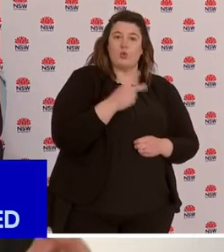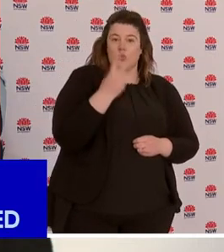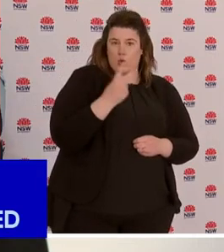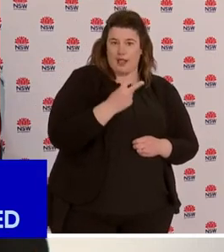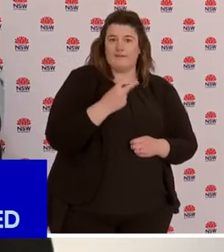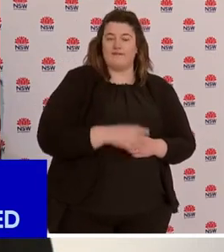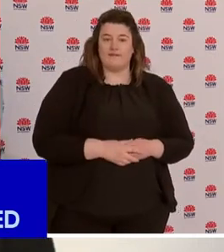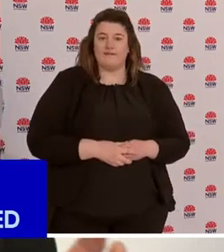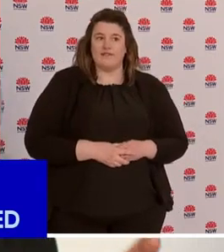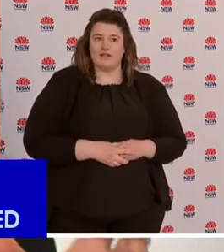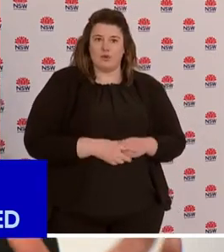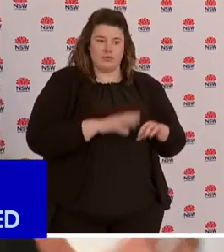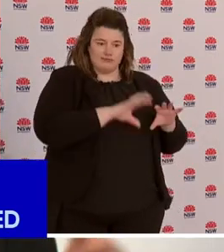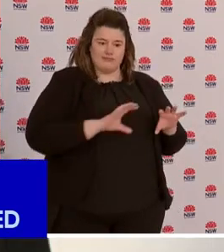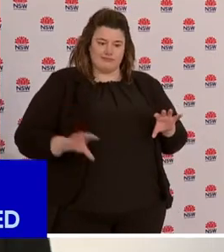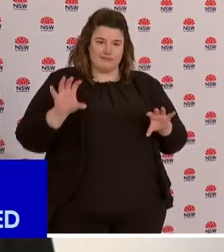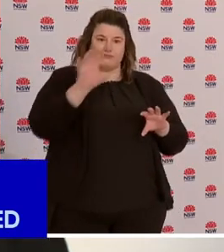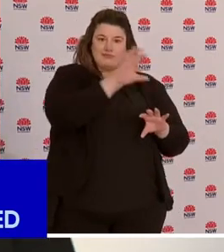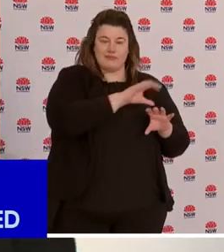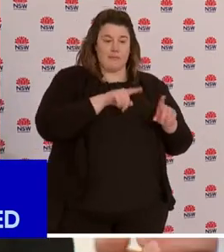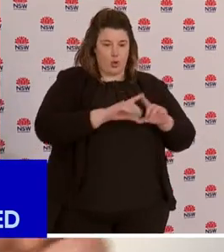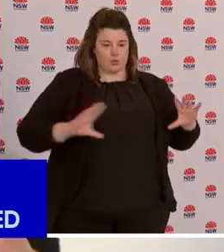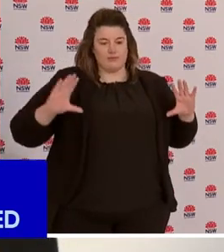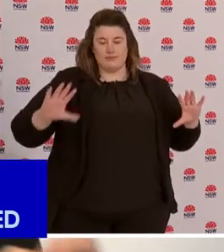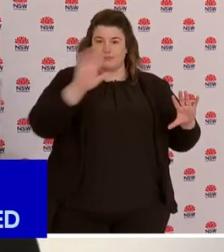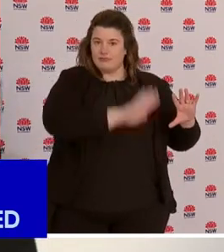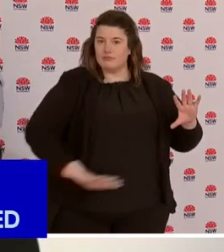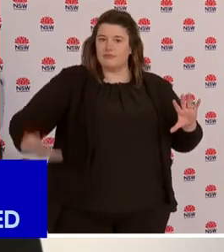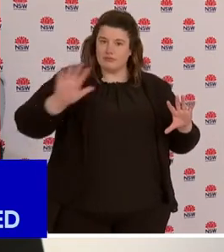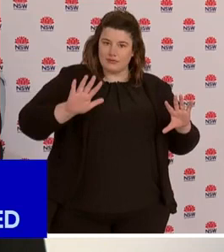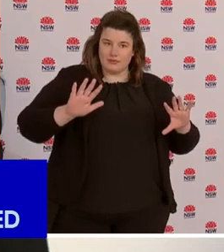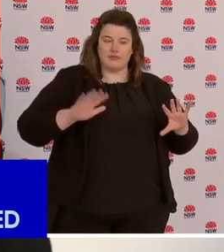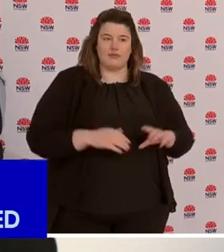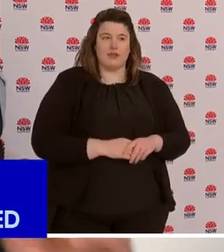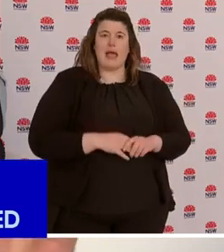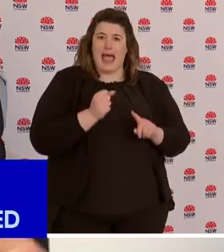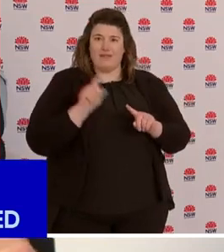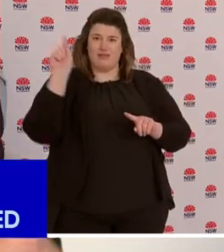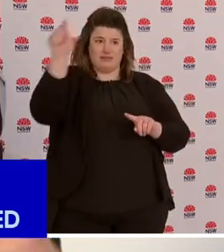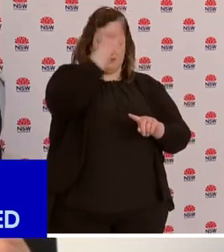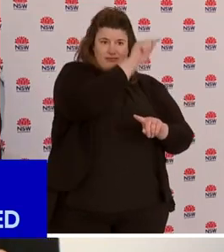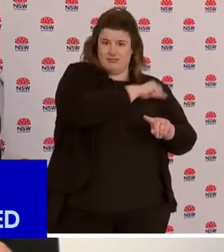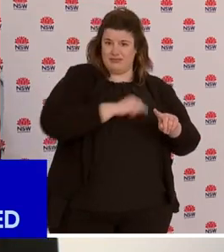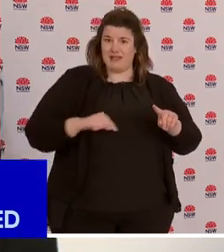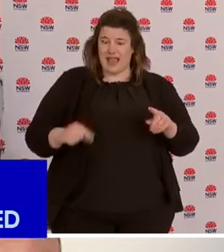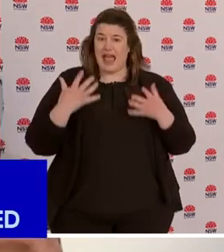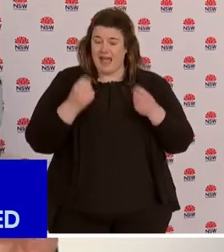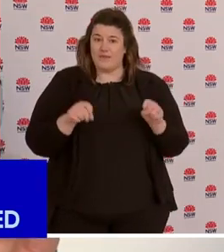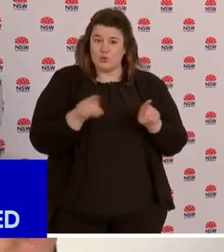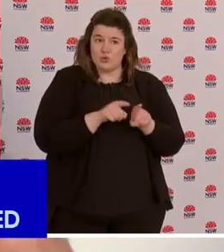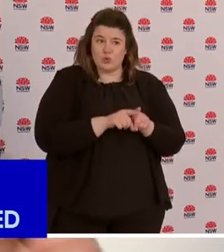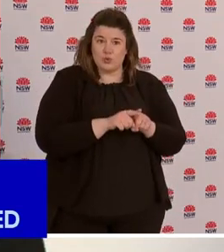concentration of cases in various LGAs, but cases elsewhere in the Greater Sydney area. So anybody in the Greater Sydney area